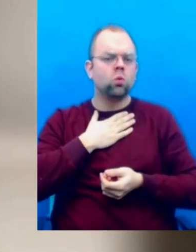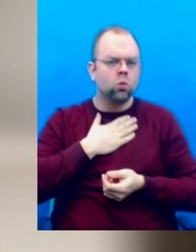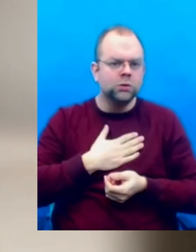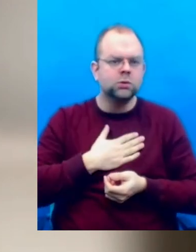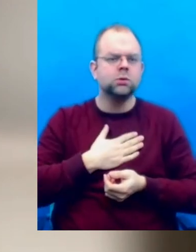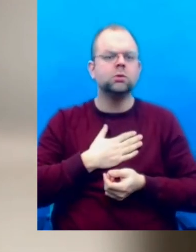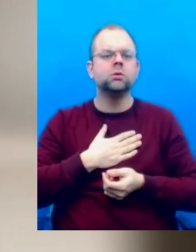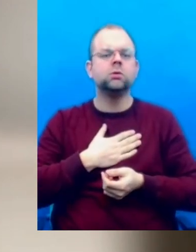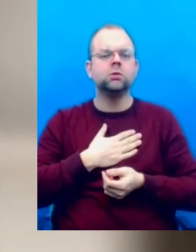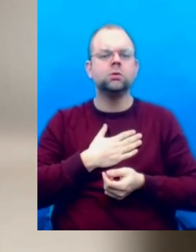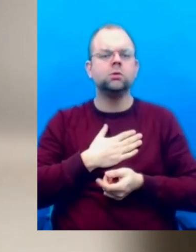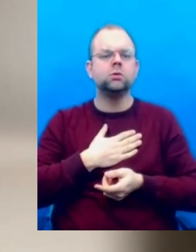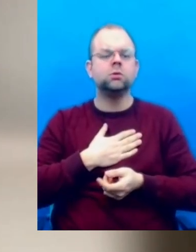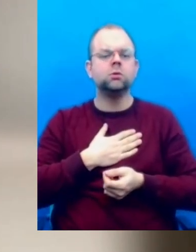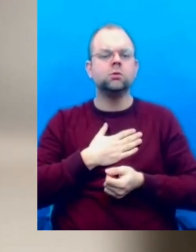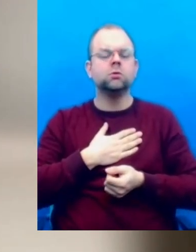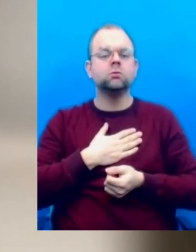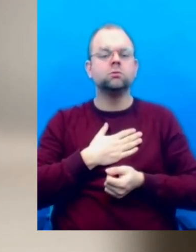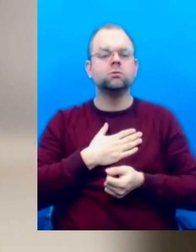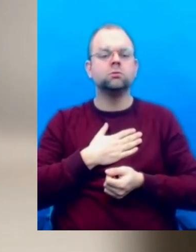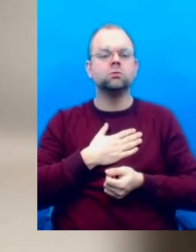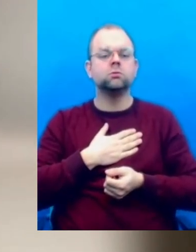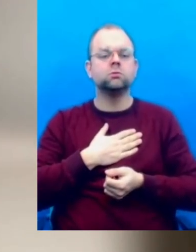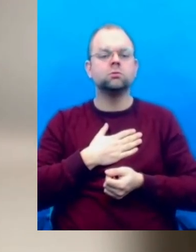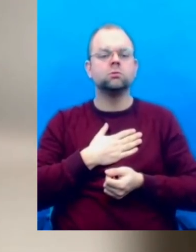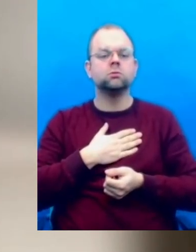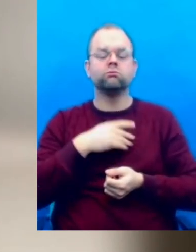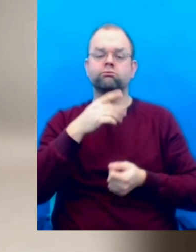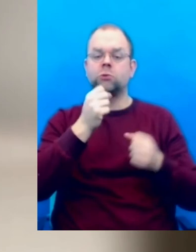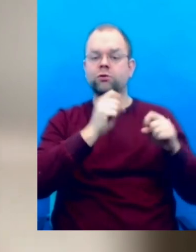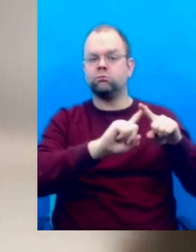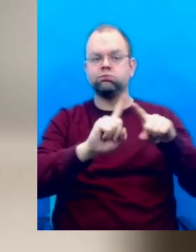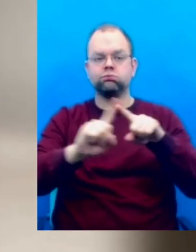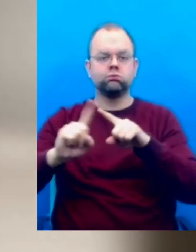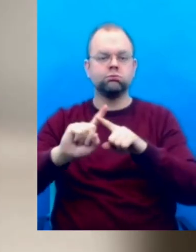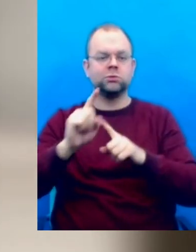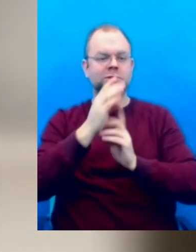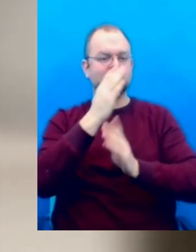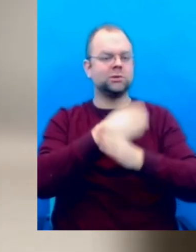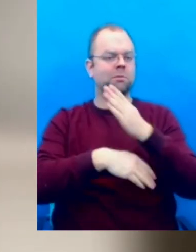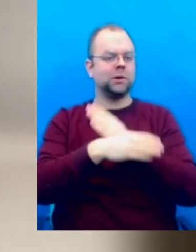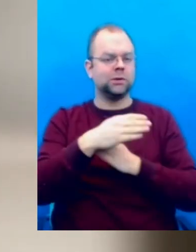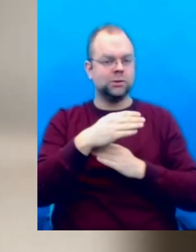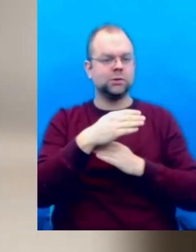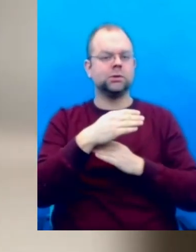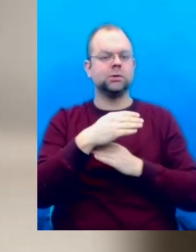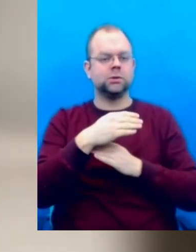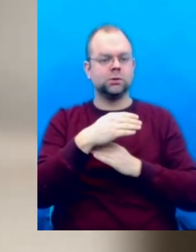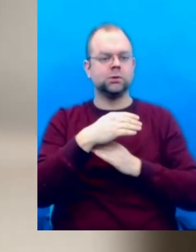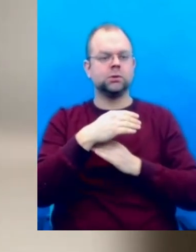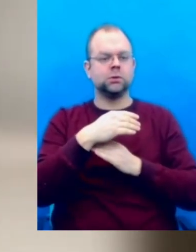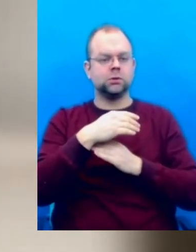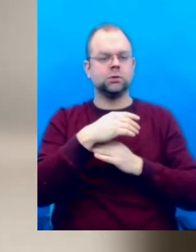disability that are actually possible. So, yes, we would like to have an approach that is really all-encompassing